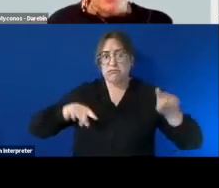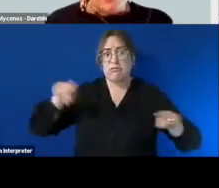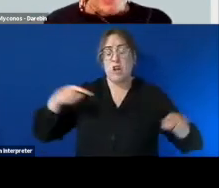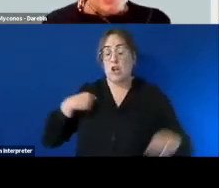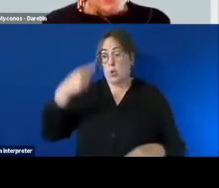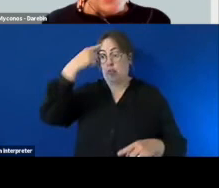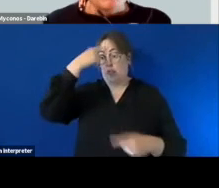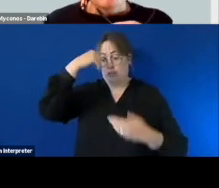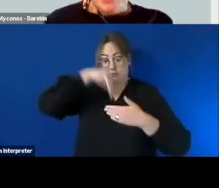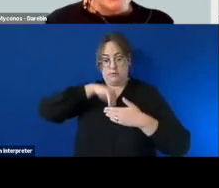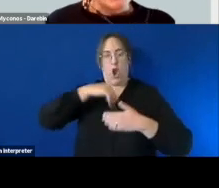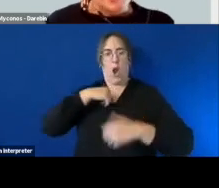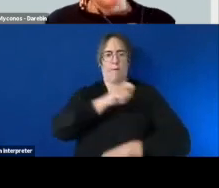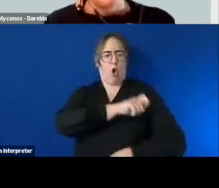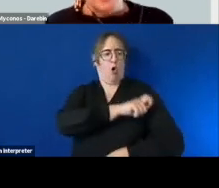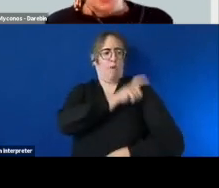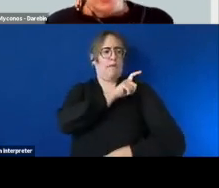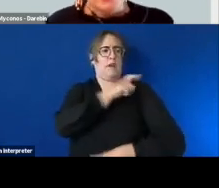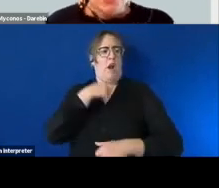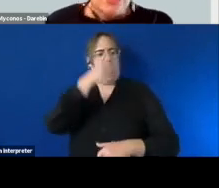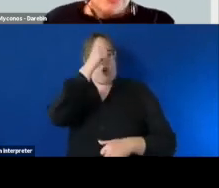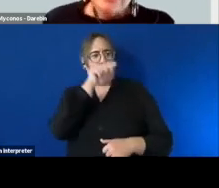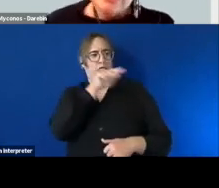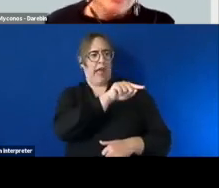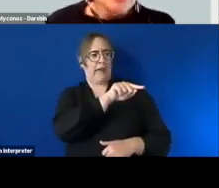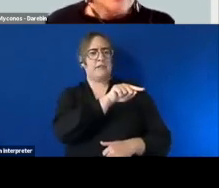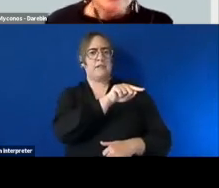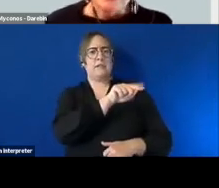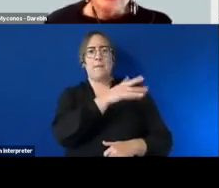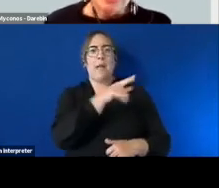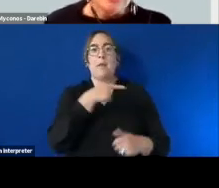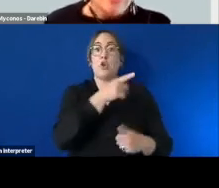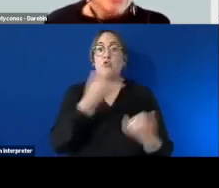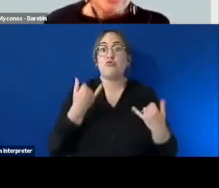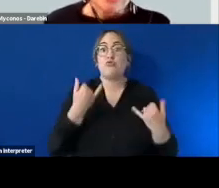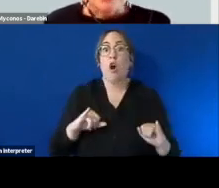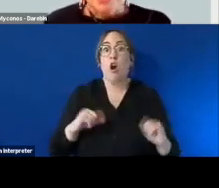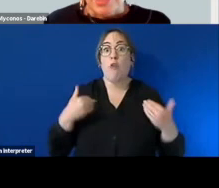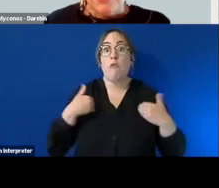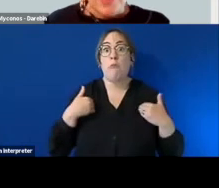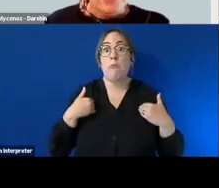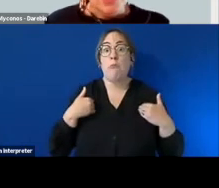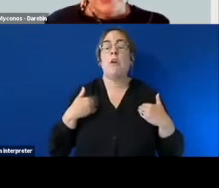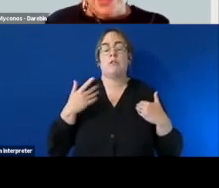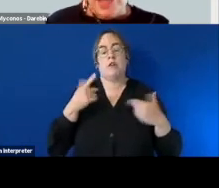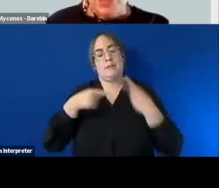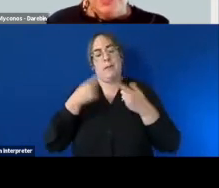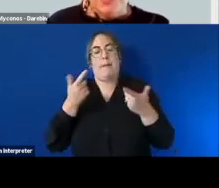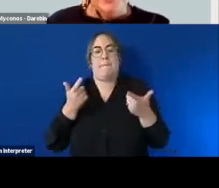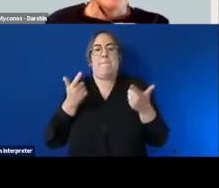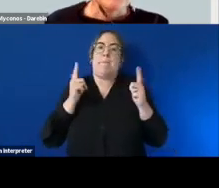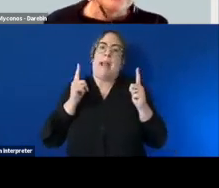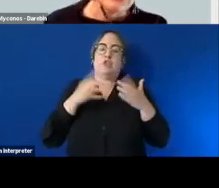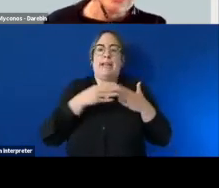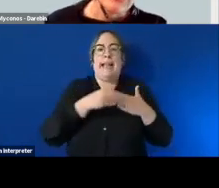we know something about somebody chances are incorrect so i think this just comes down to generally managing and leading staff having a conversation